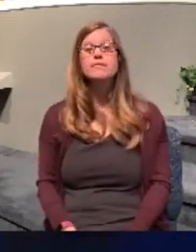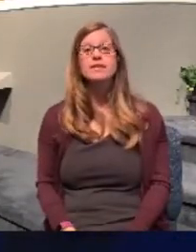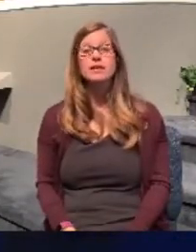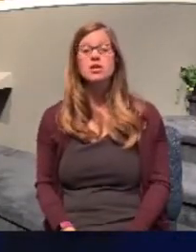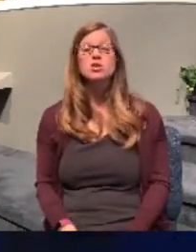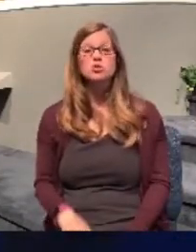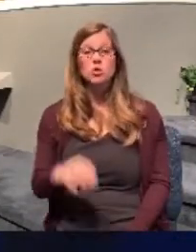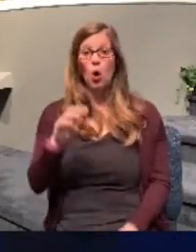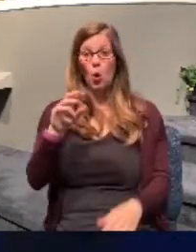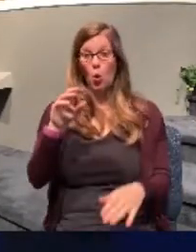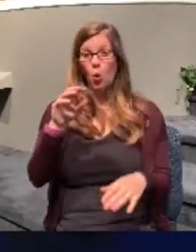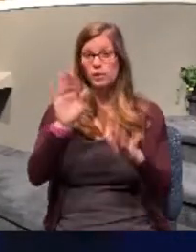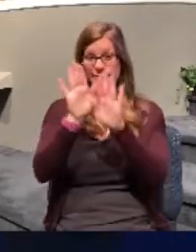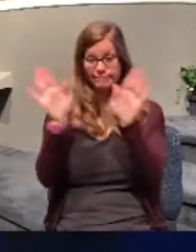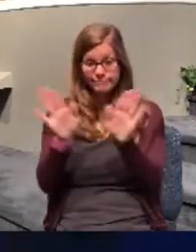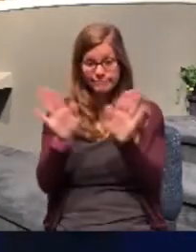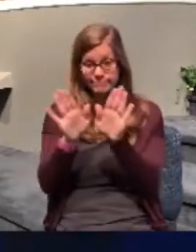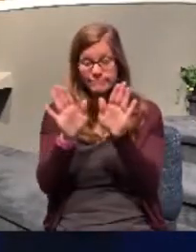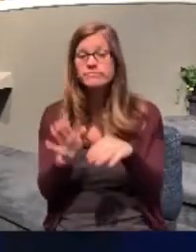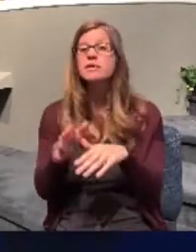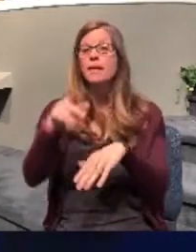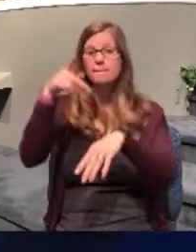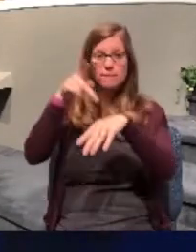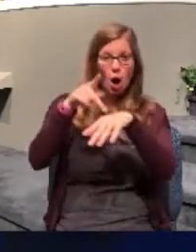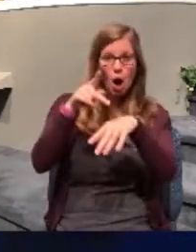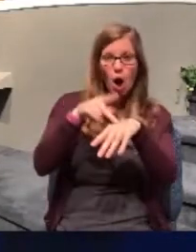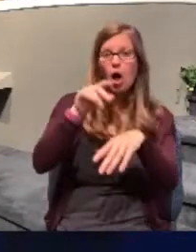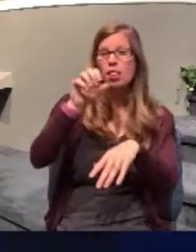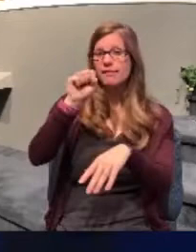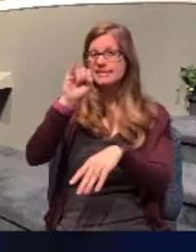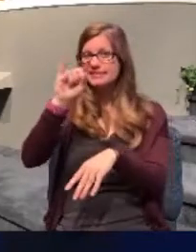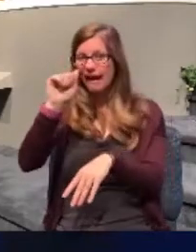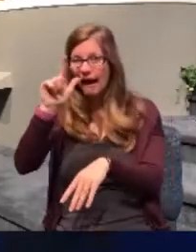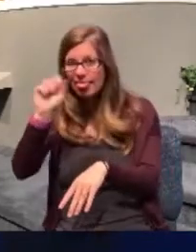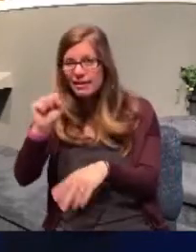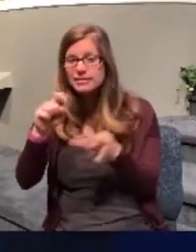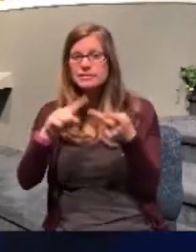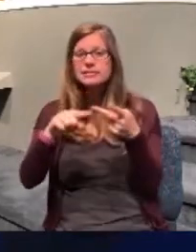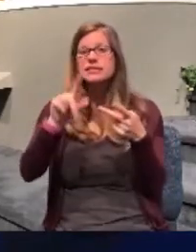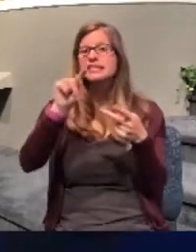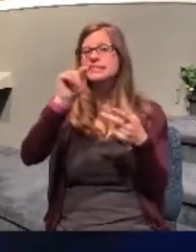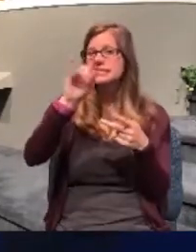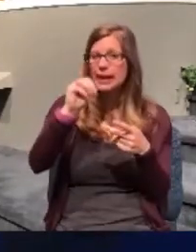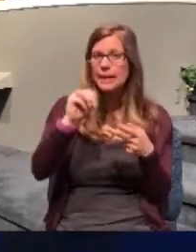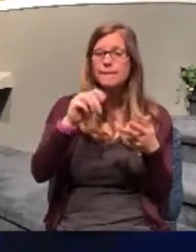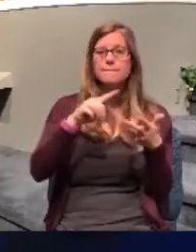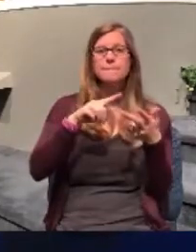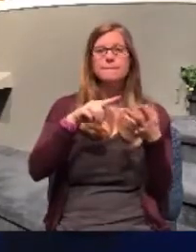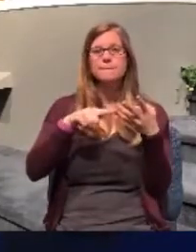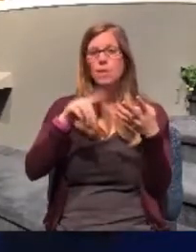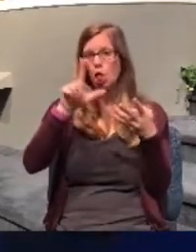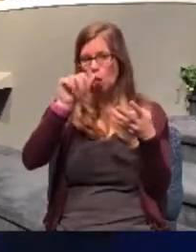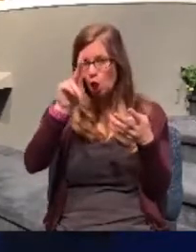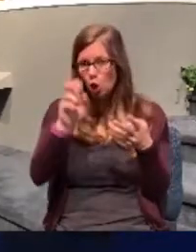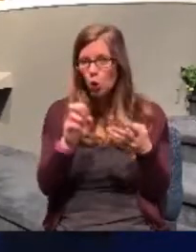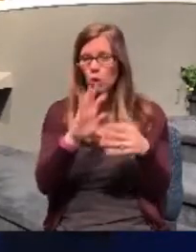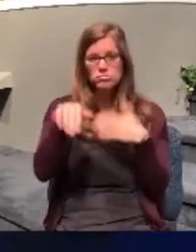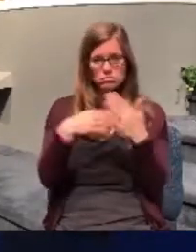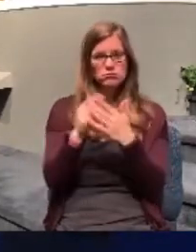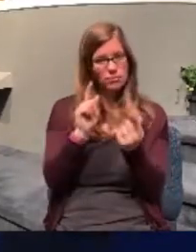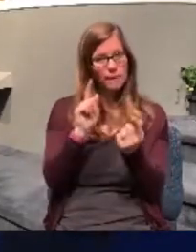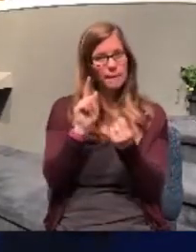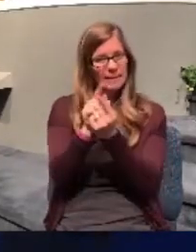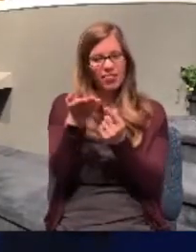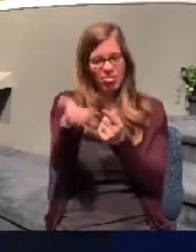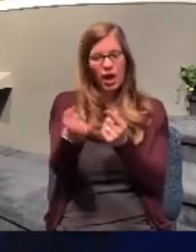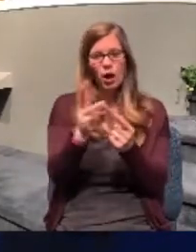Sabbath and so Paul and Silas and Timothy and Luke, they make their way to this location outside of the